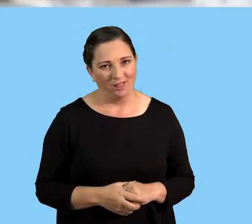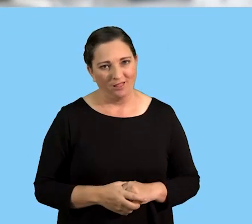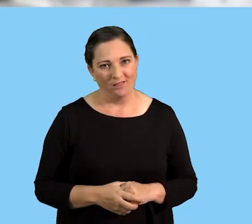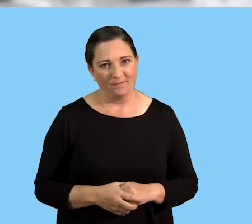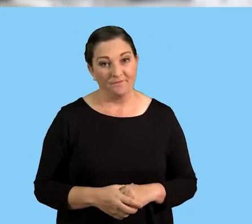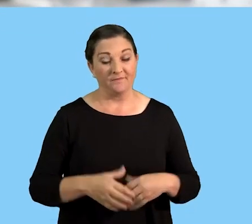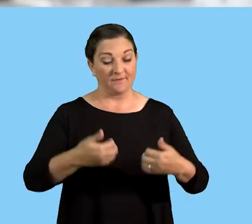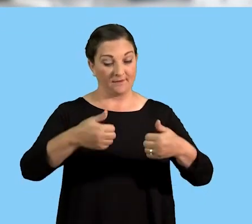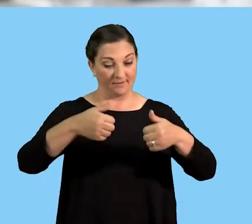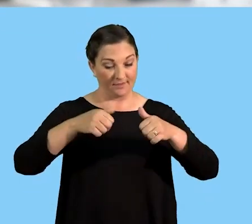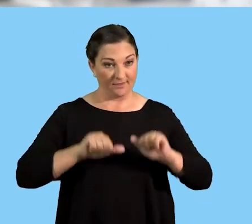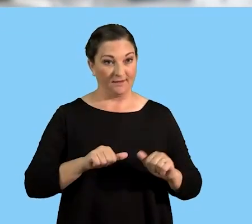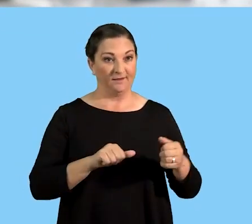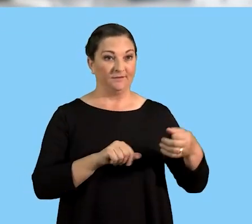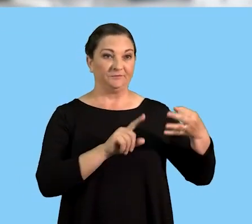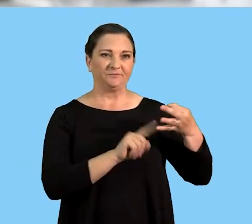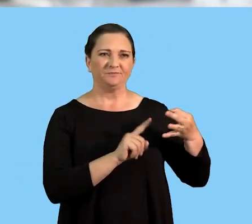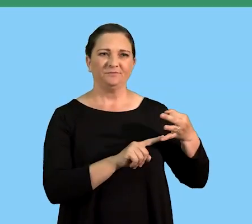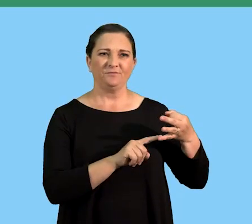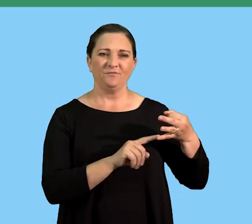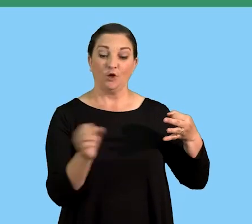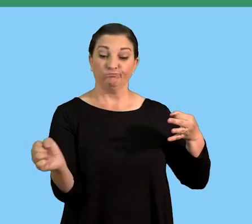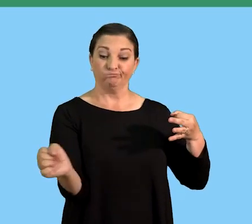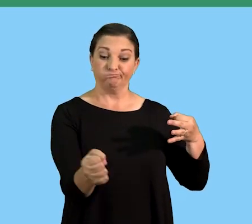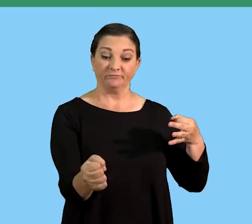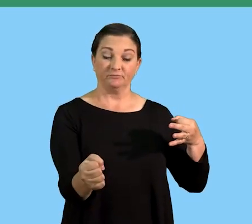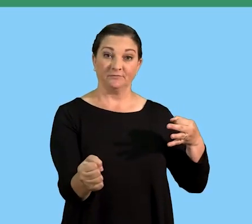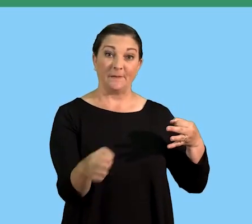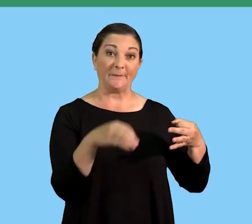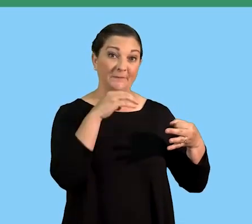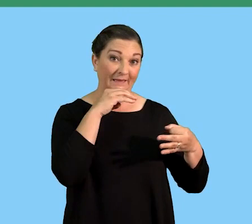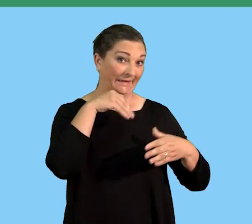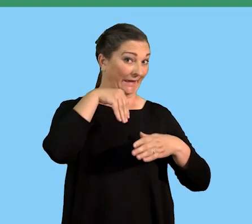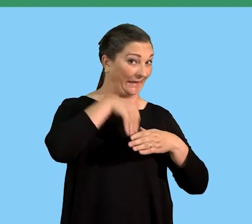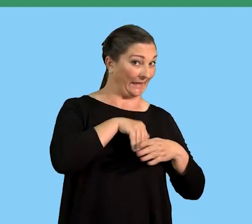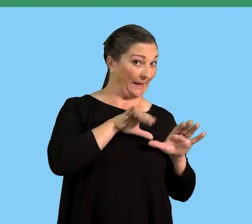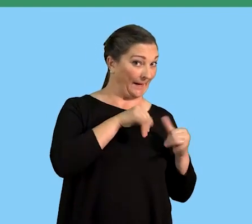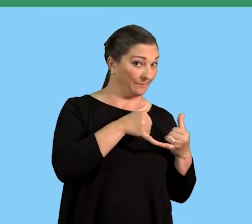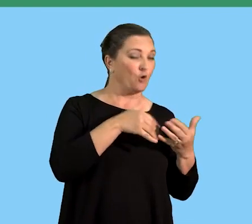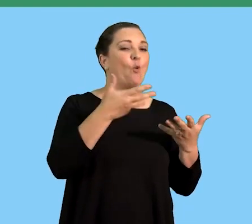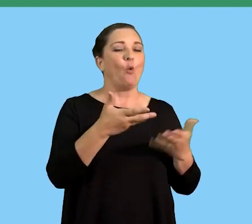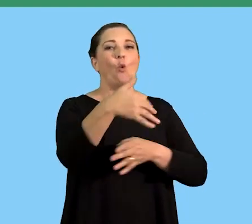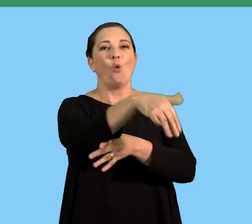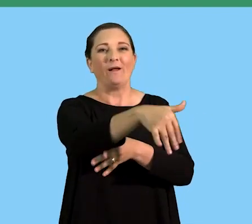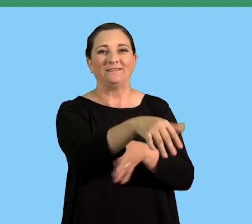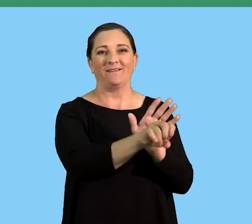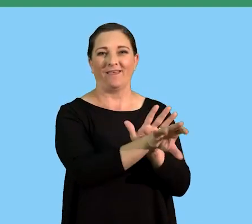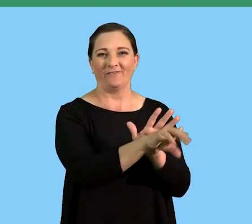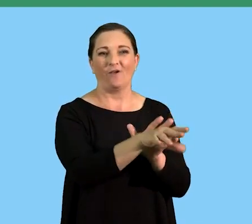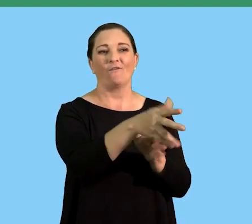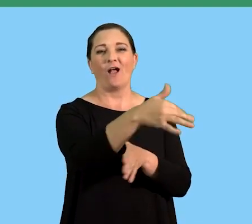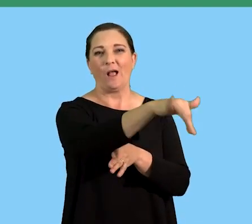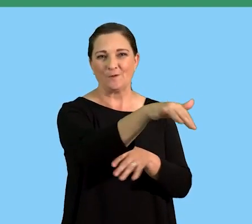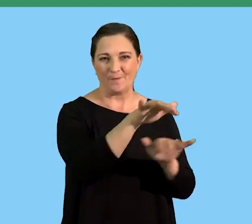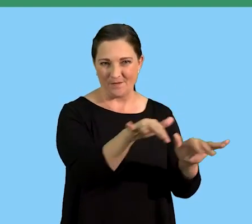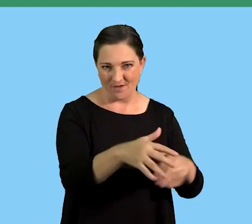Then we must choose the recruitment method, which can either be internal or external methods